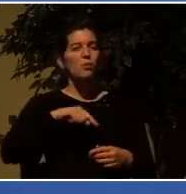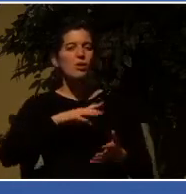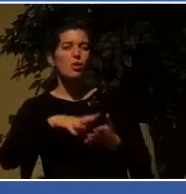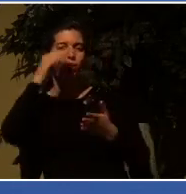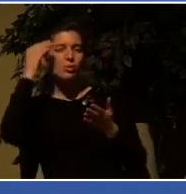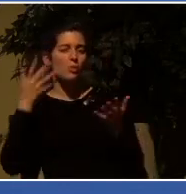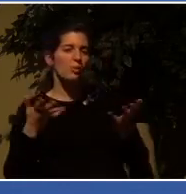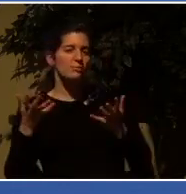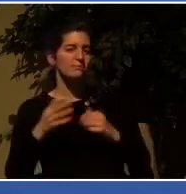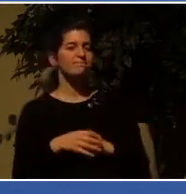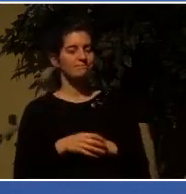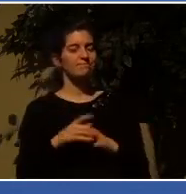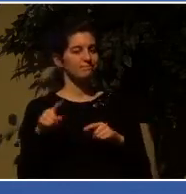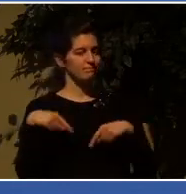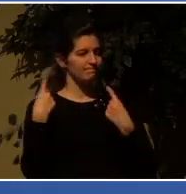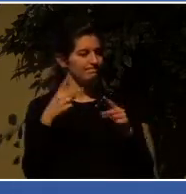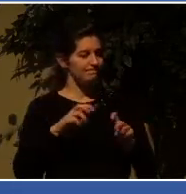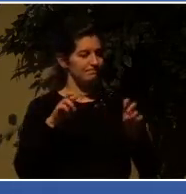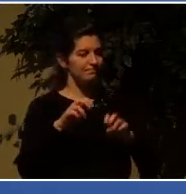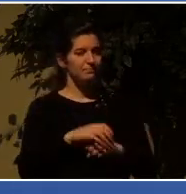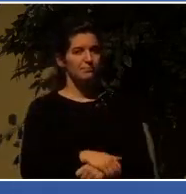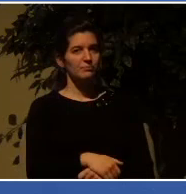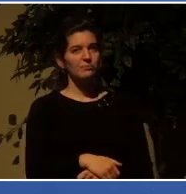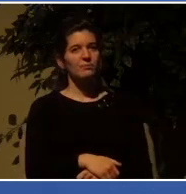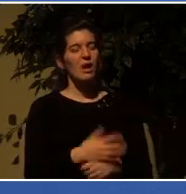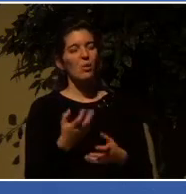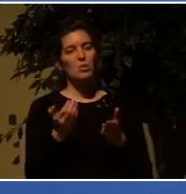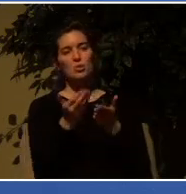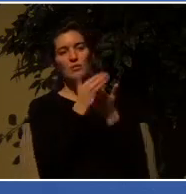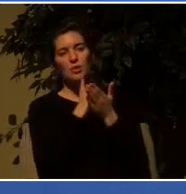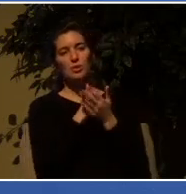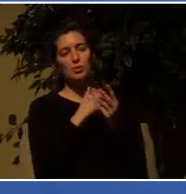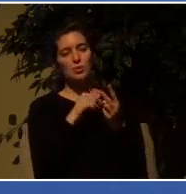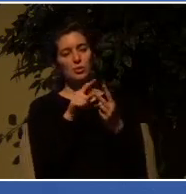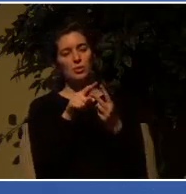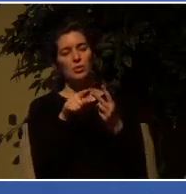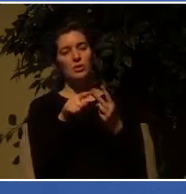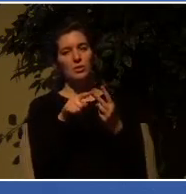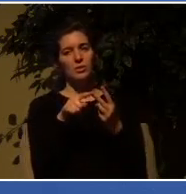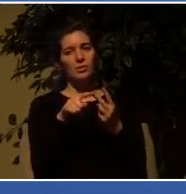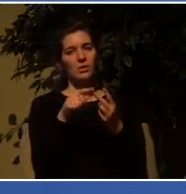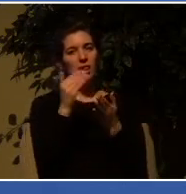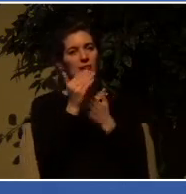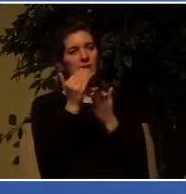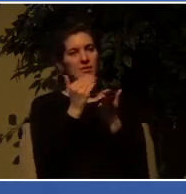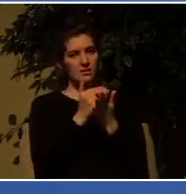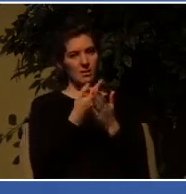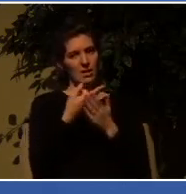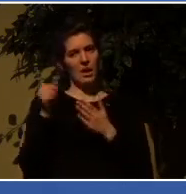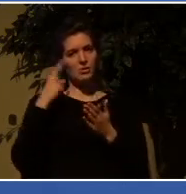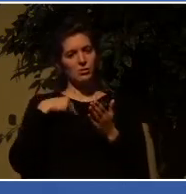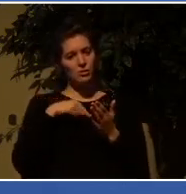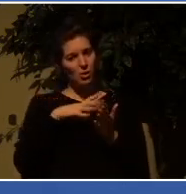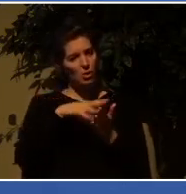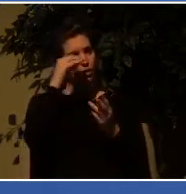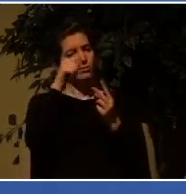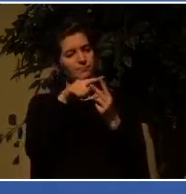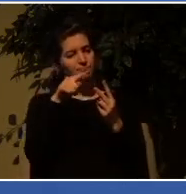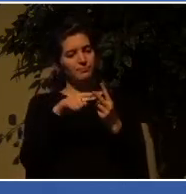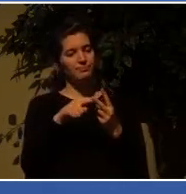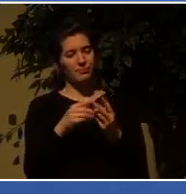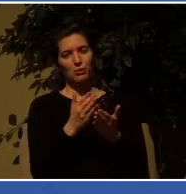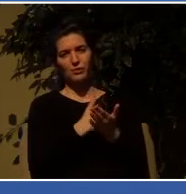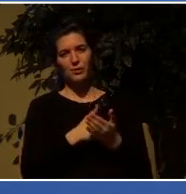quickly review those two practical lessons that we looked at last week. The first lesson is that the